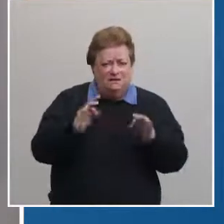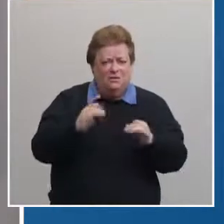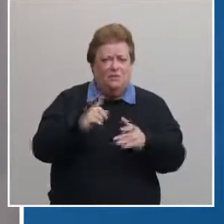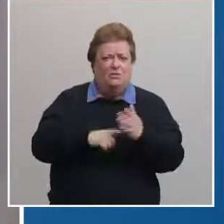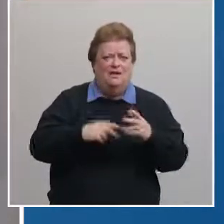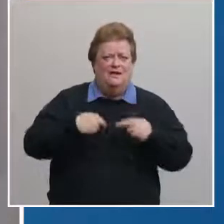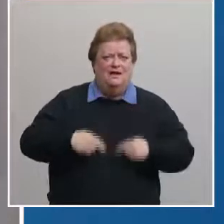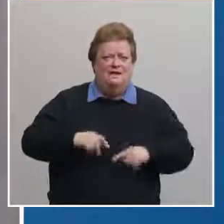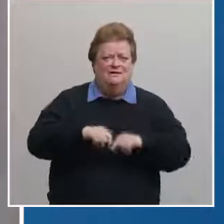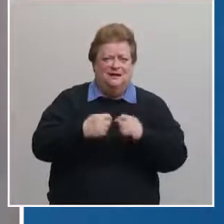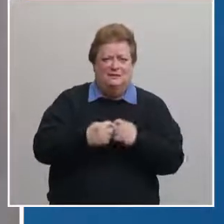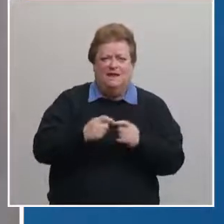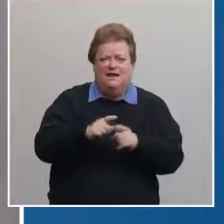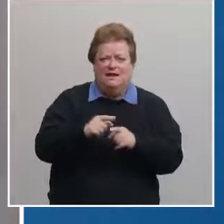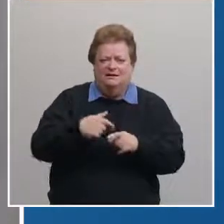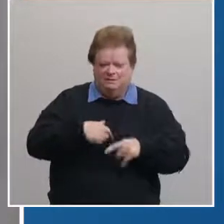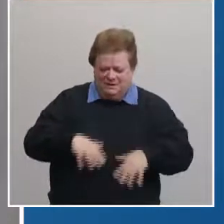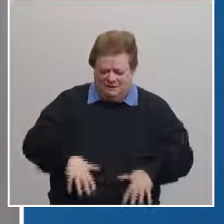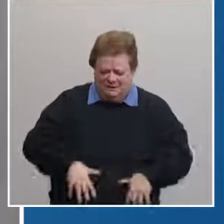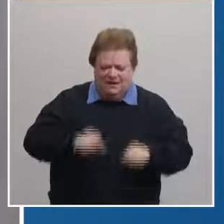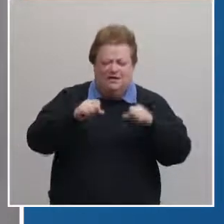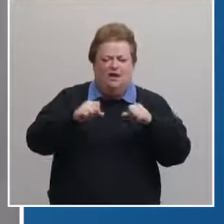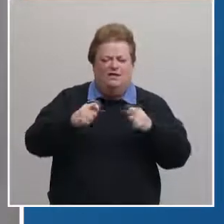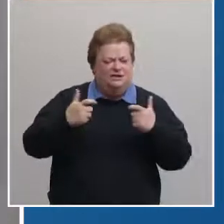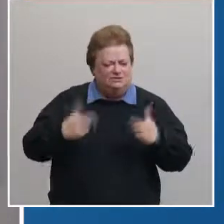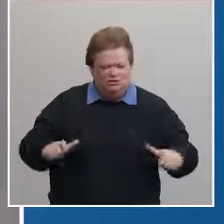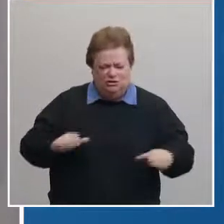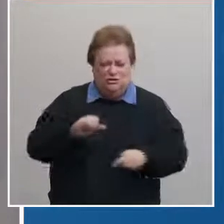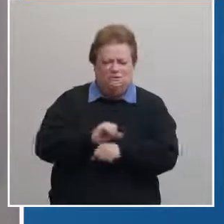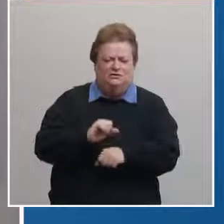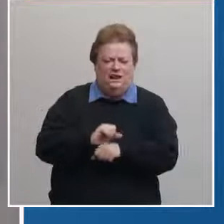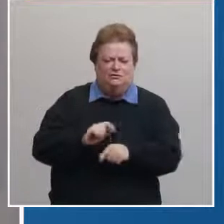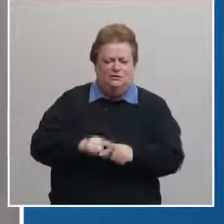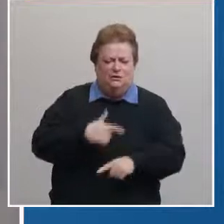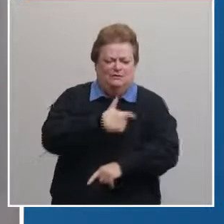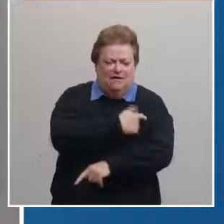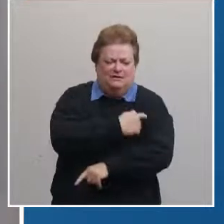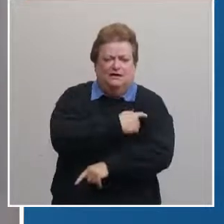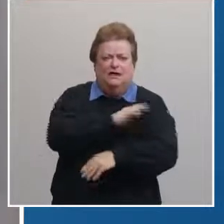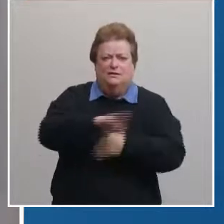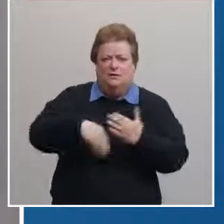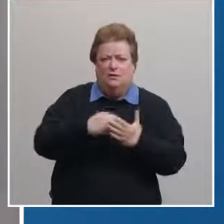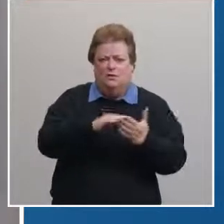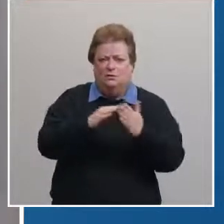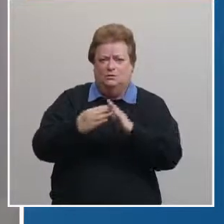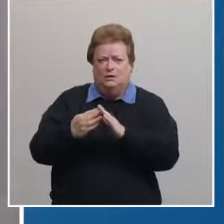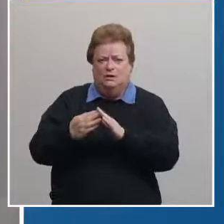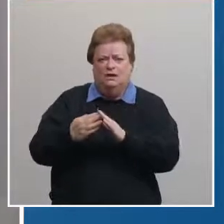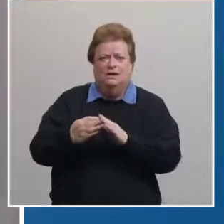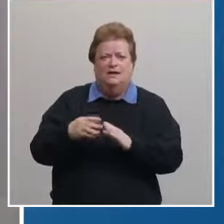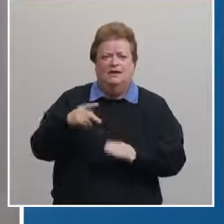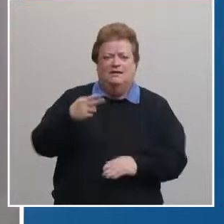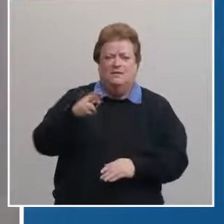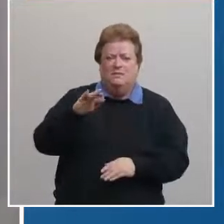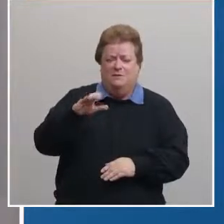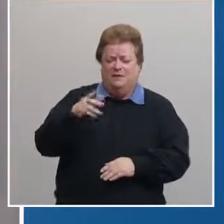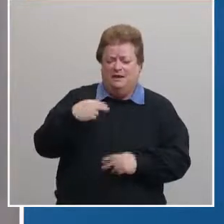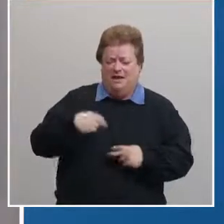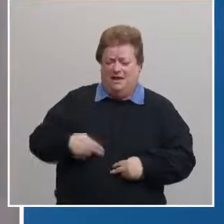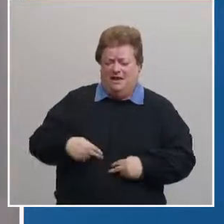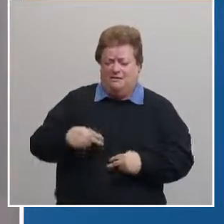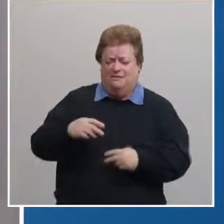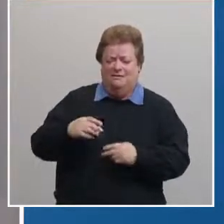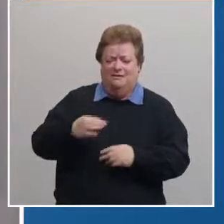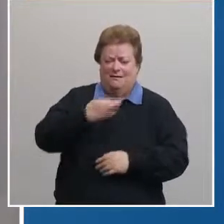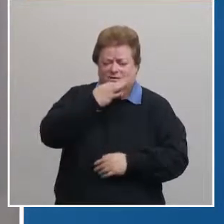see as we undertake the monumental task of vaccinating our entire community public health experts tell us that in order for the